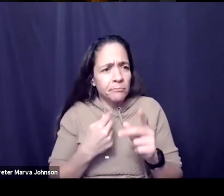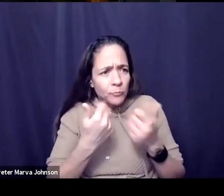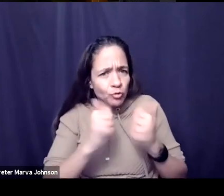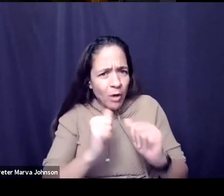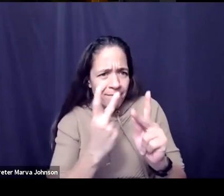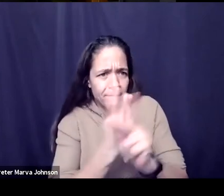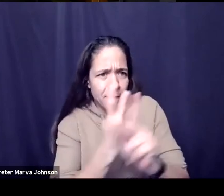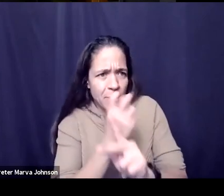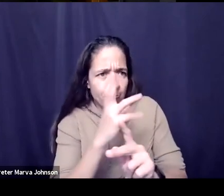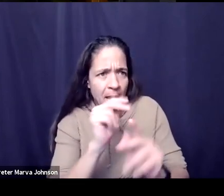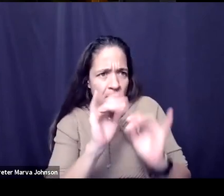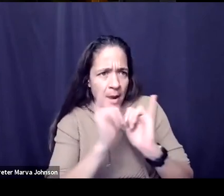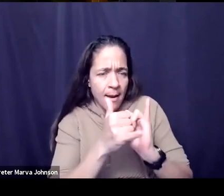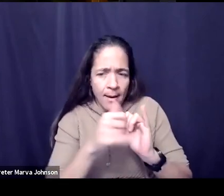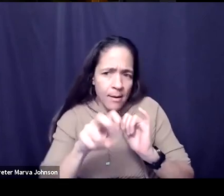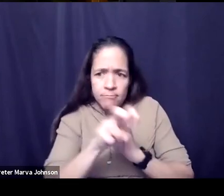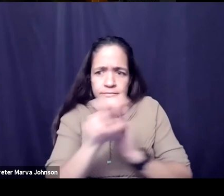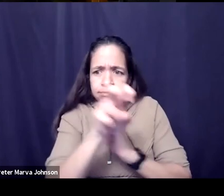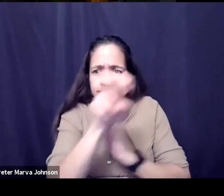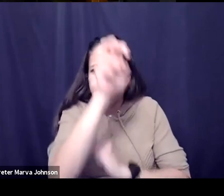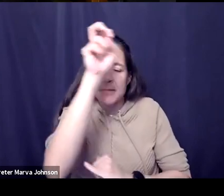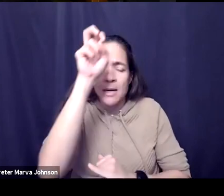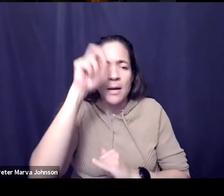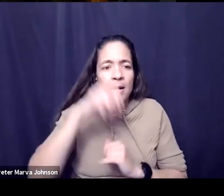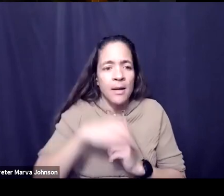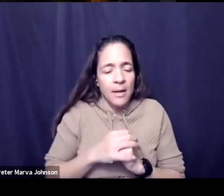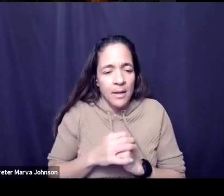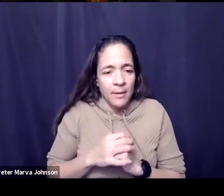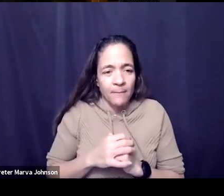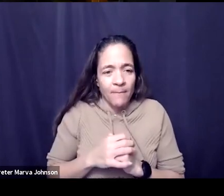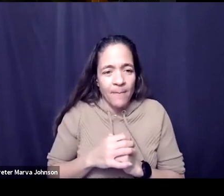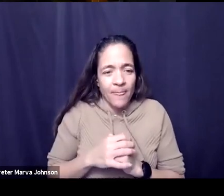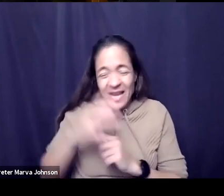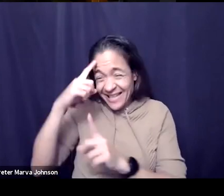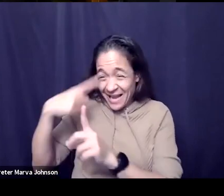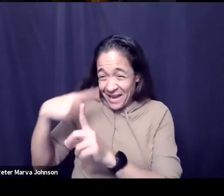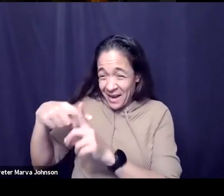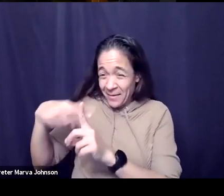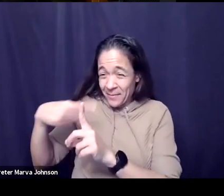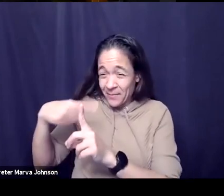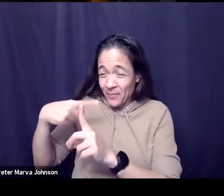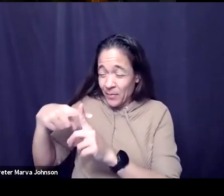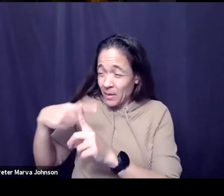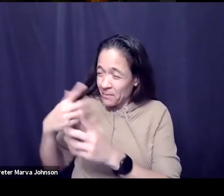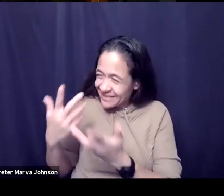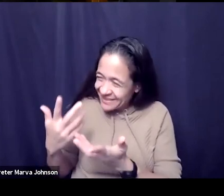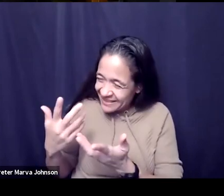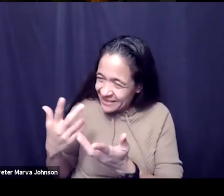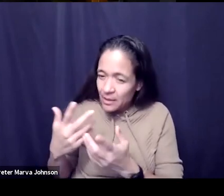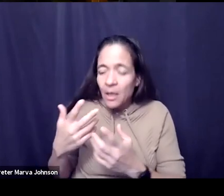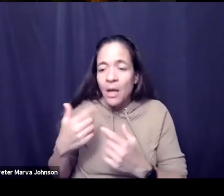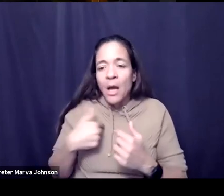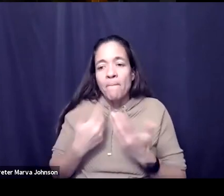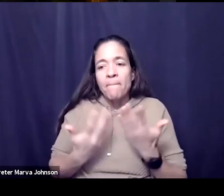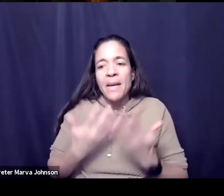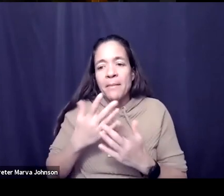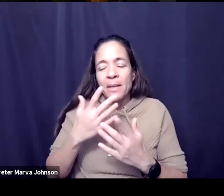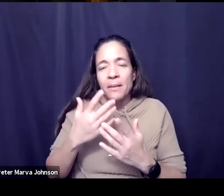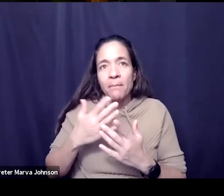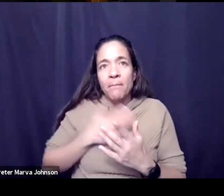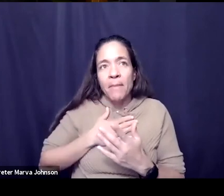that maybe it's less about optimistic about the impact we'll see it's optimism around